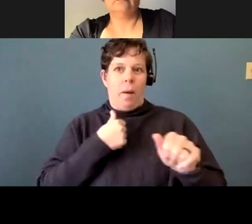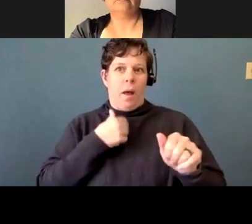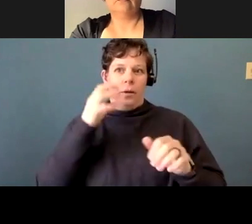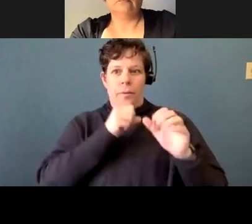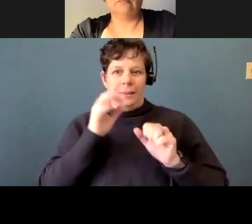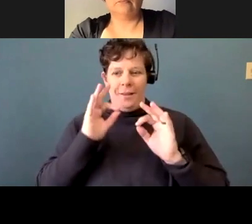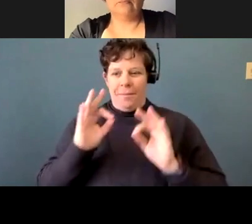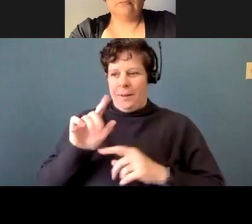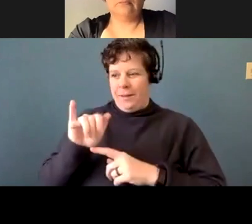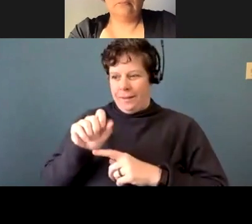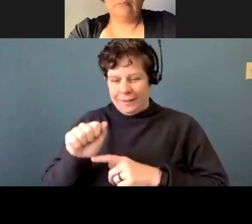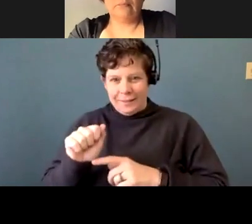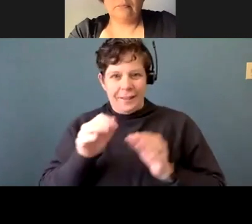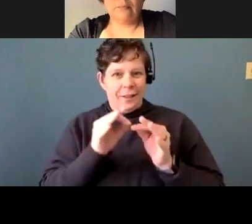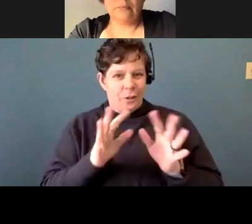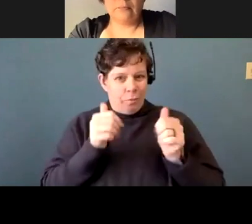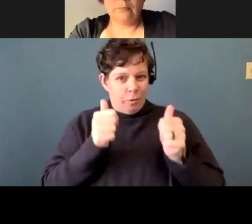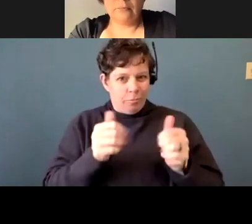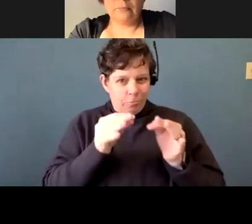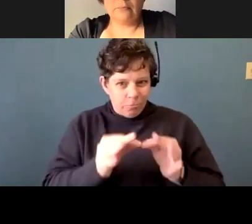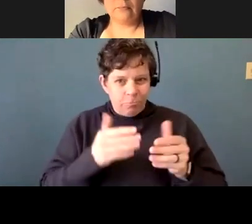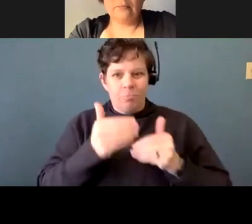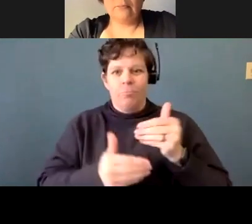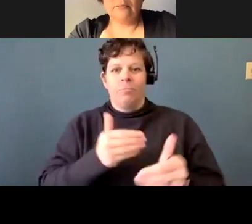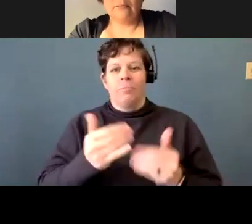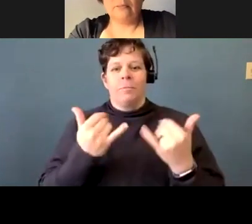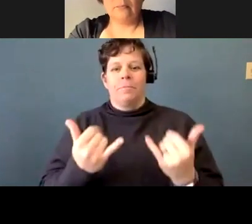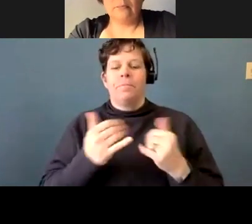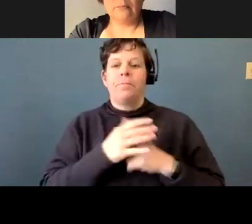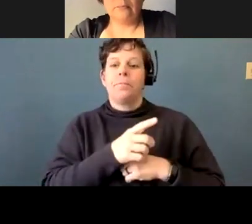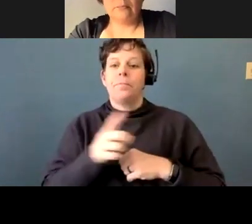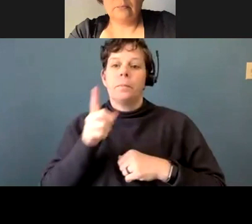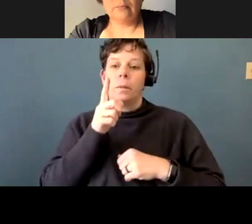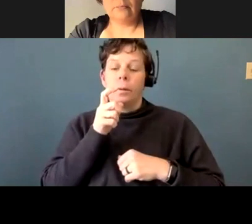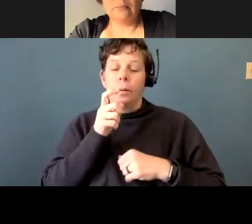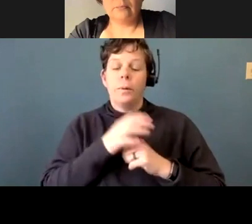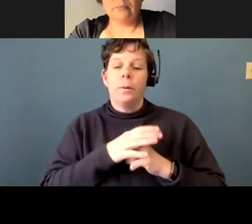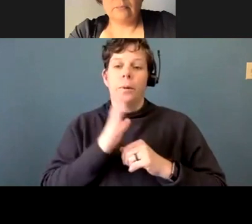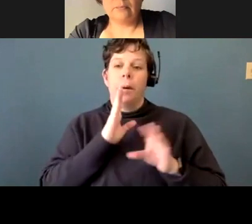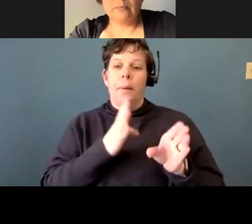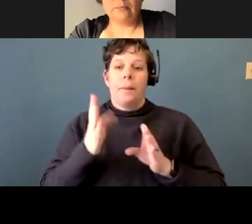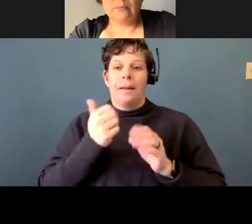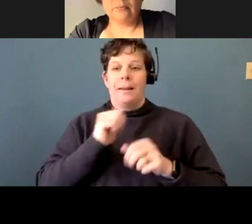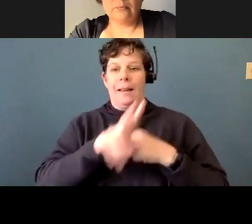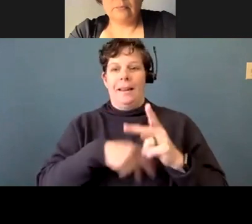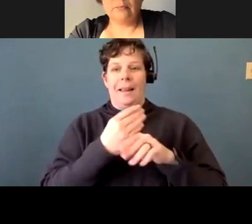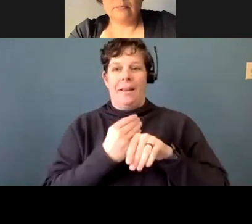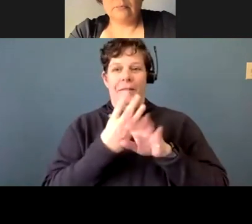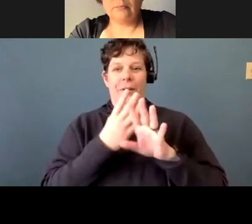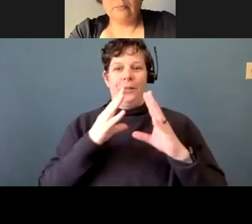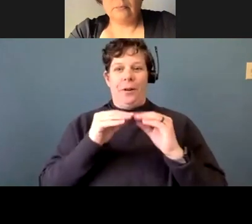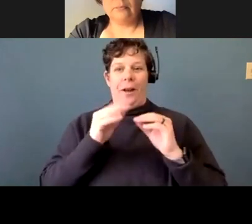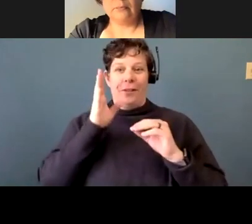Thank you, Lisa. Thank you, ASL translators. Uh, for those of you who are planning any sort of virtual conference in the future,